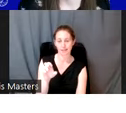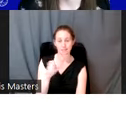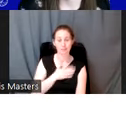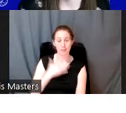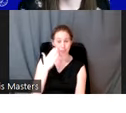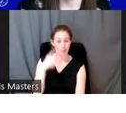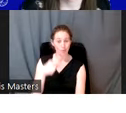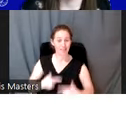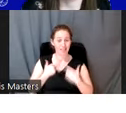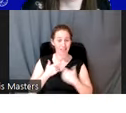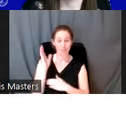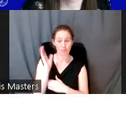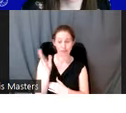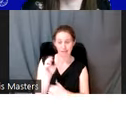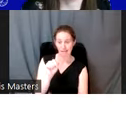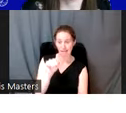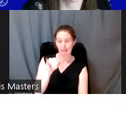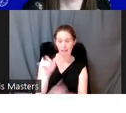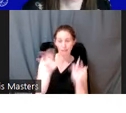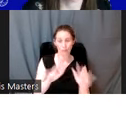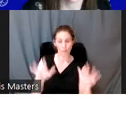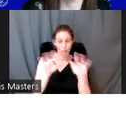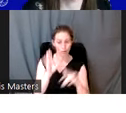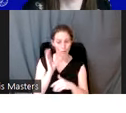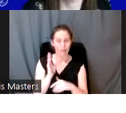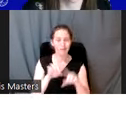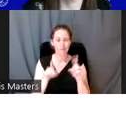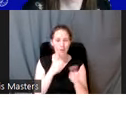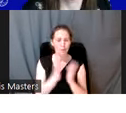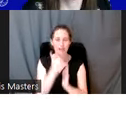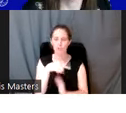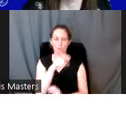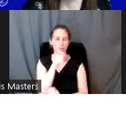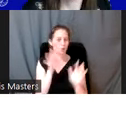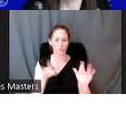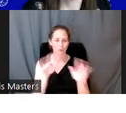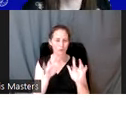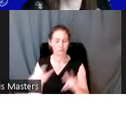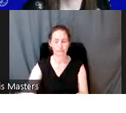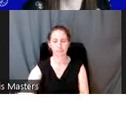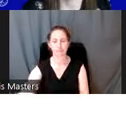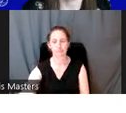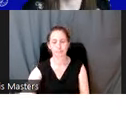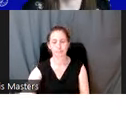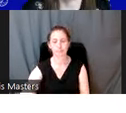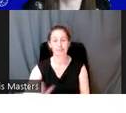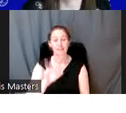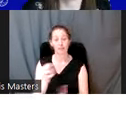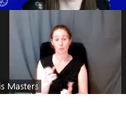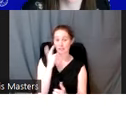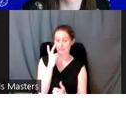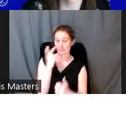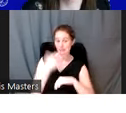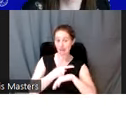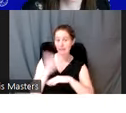a live presentation. The AIA will be recording this presentation, but we ask that you do not. If you would like to see the recording from today's talk, we will